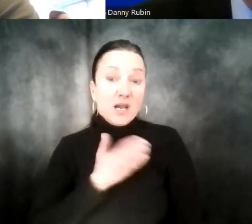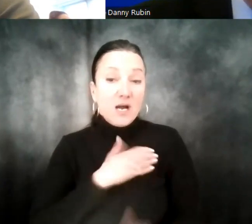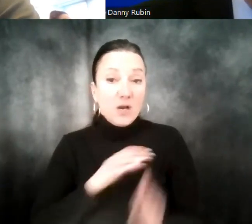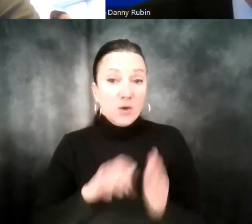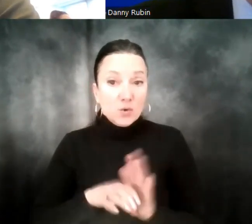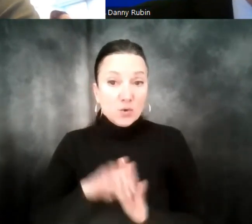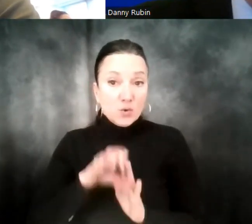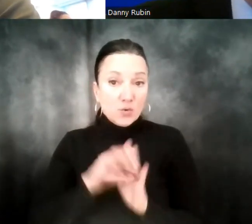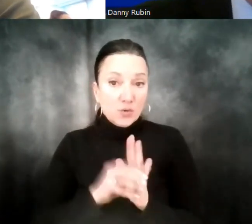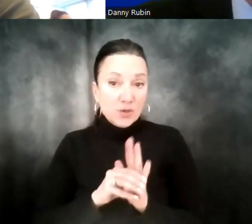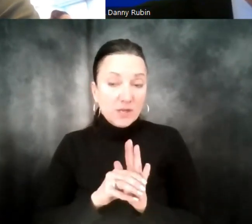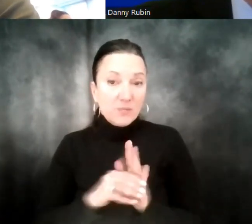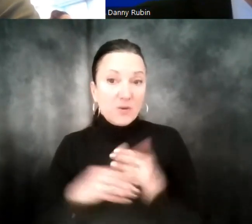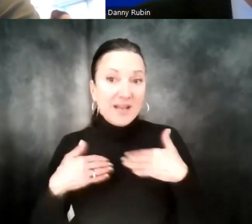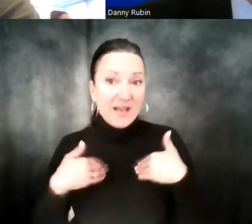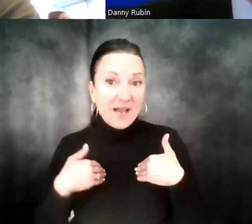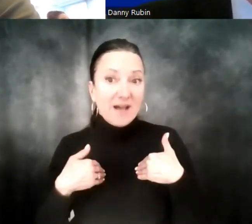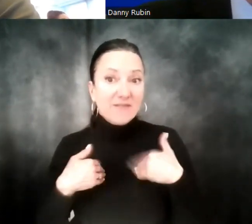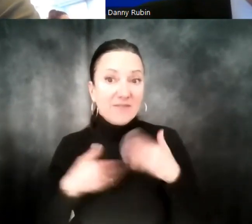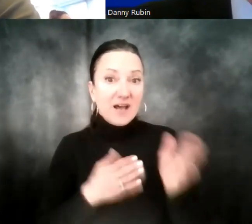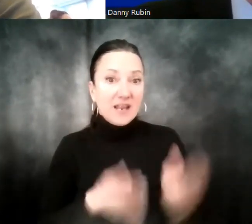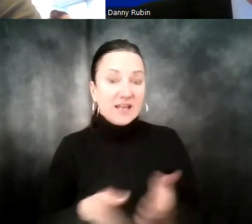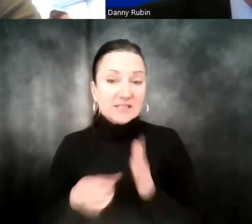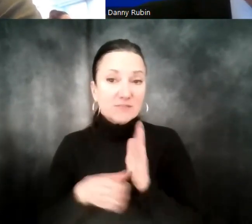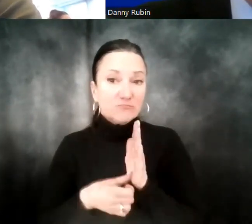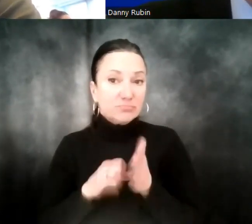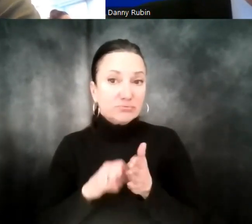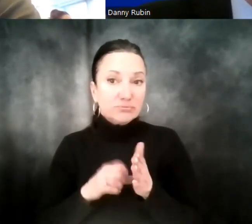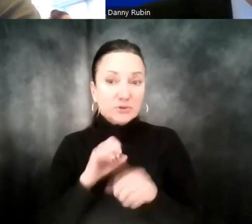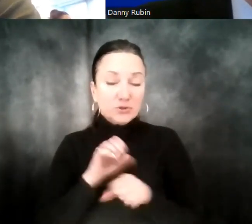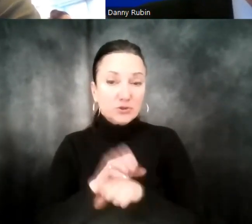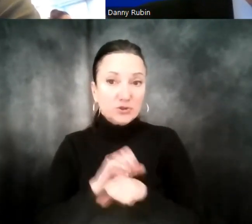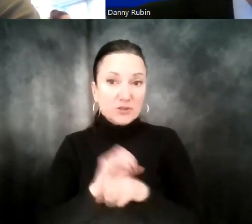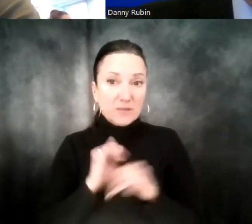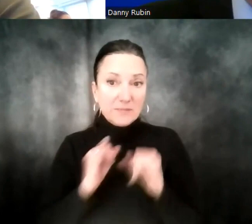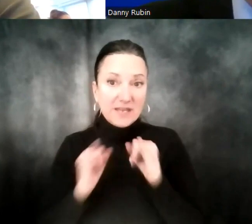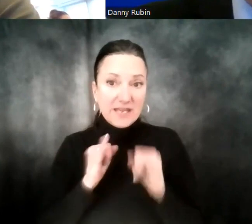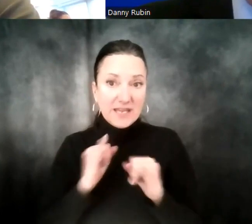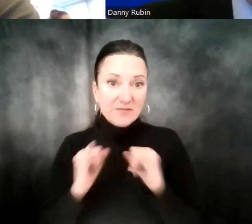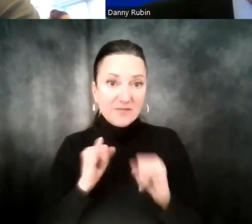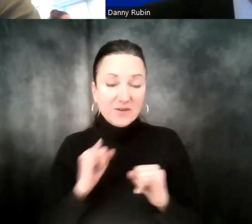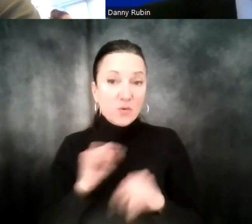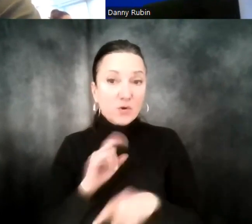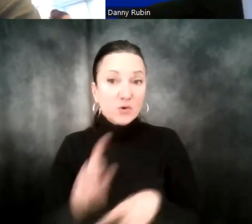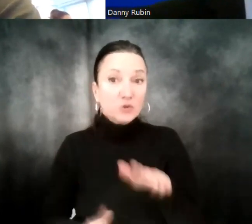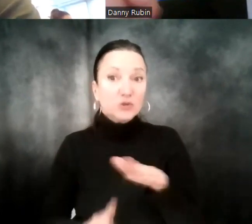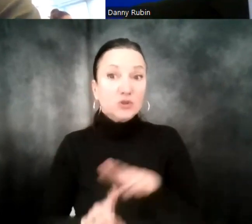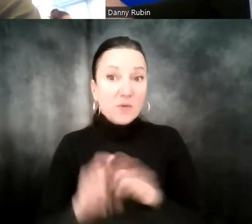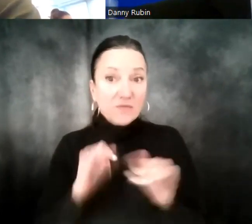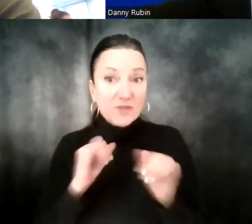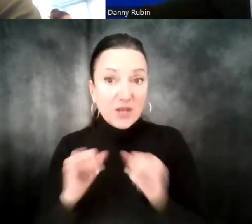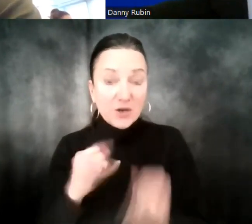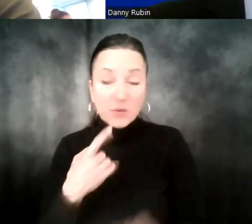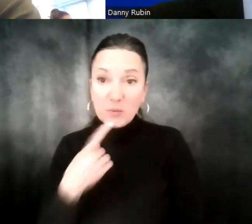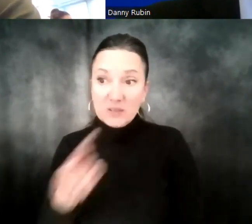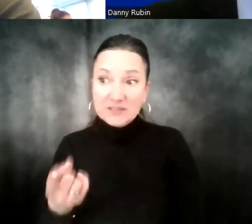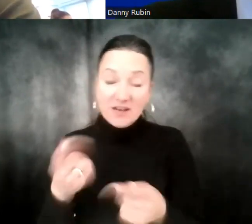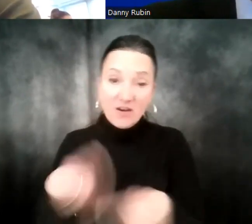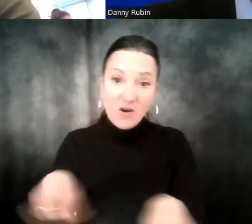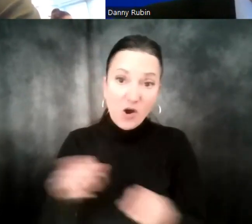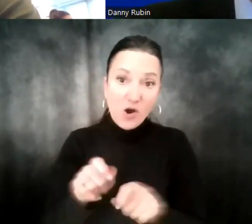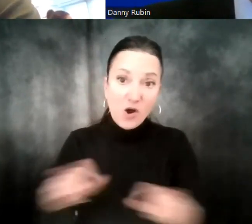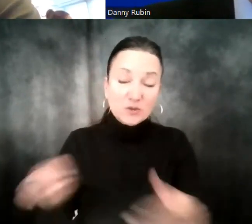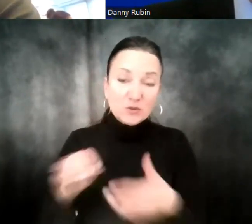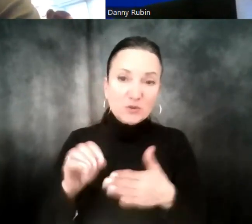have a lesson around a job interview. We tell students, walk in the room with three stories that you've made notes about